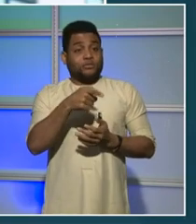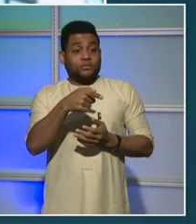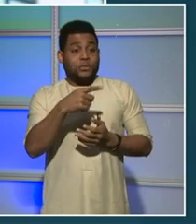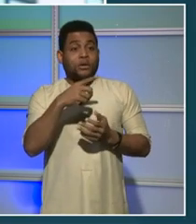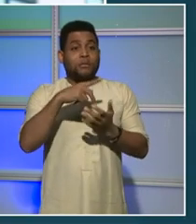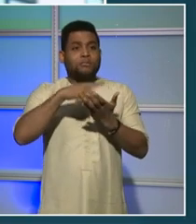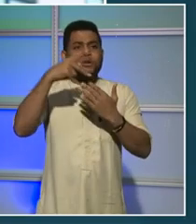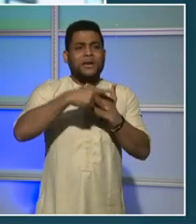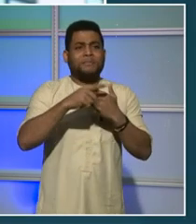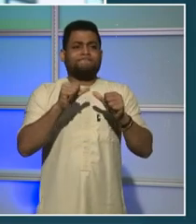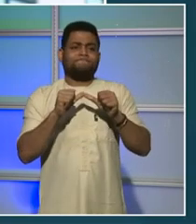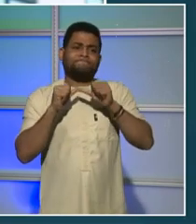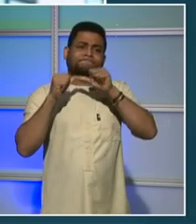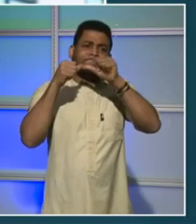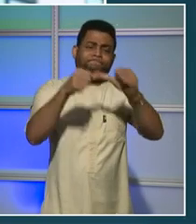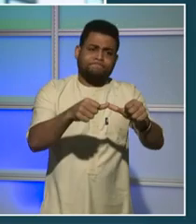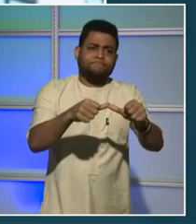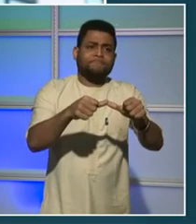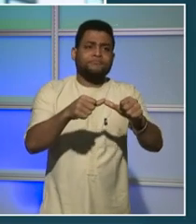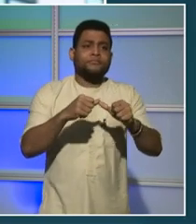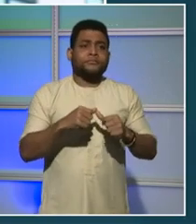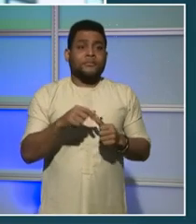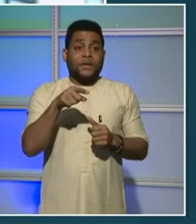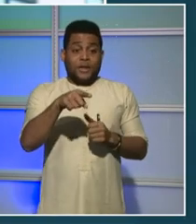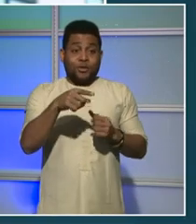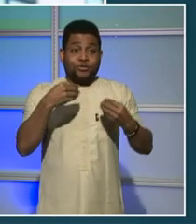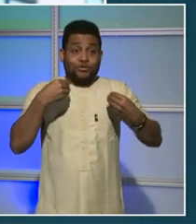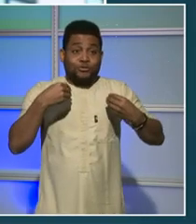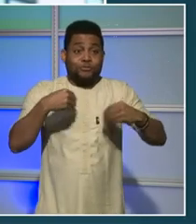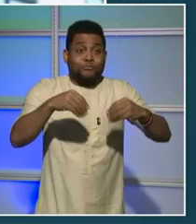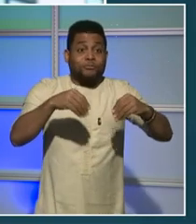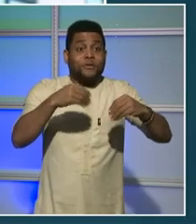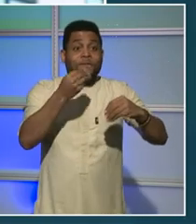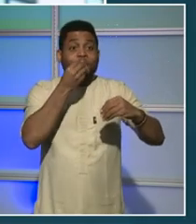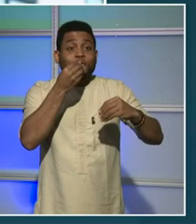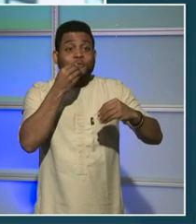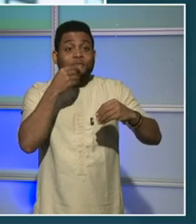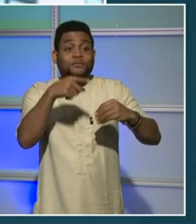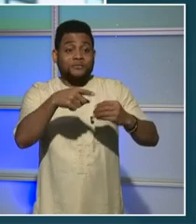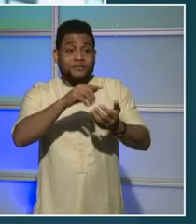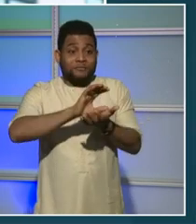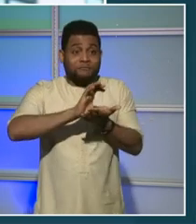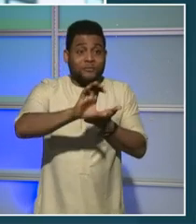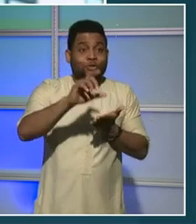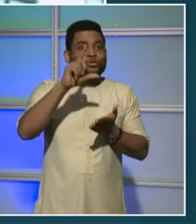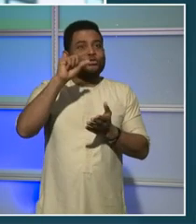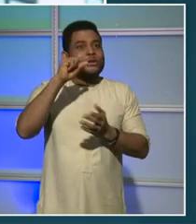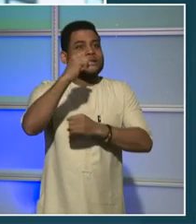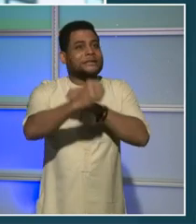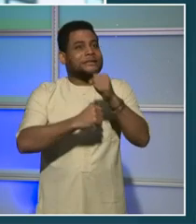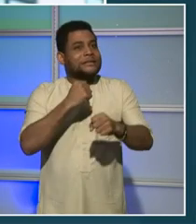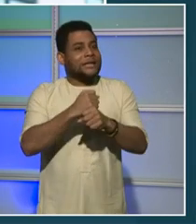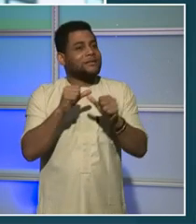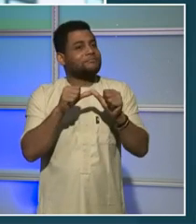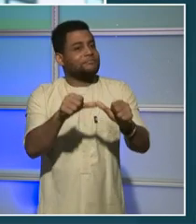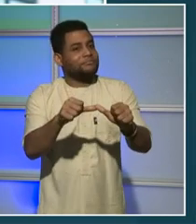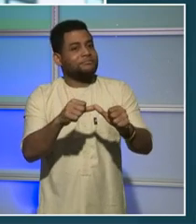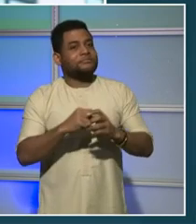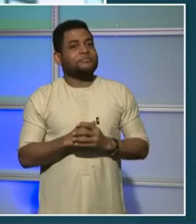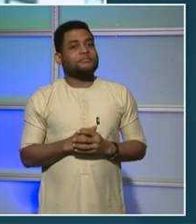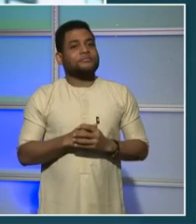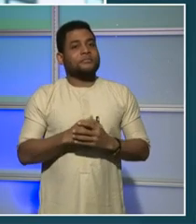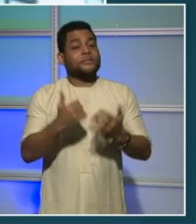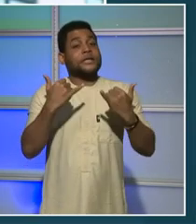Marketplace, where a grocery store has been promised for over 20 years. Looking ahead, we're requesting additional funds in